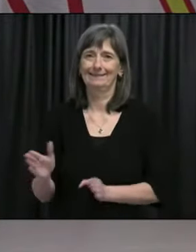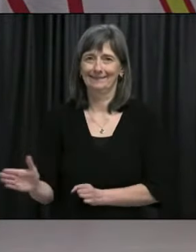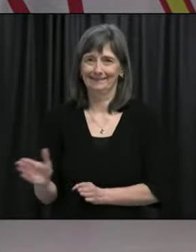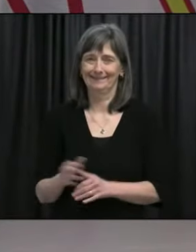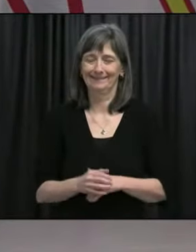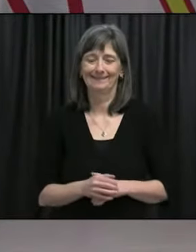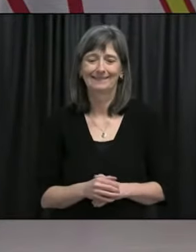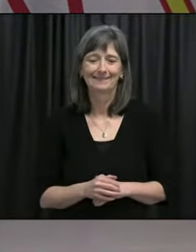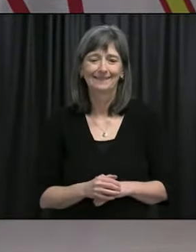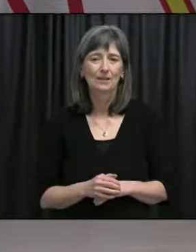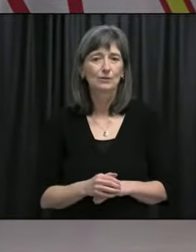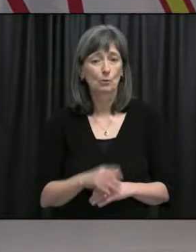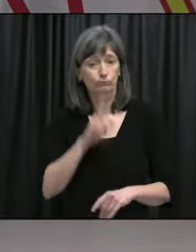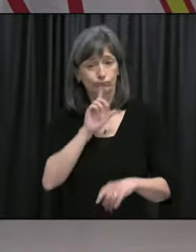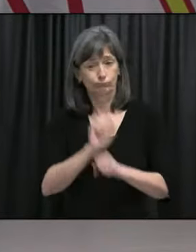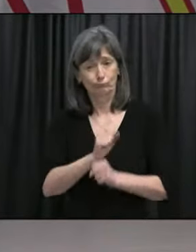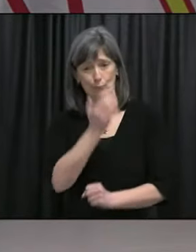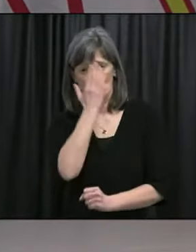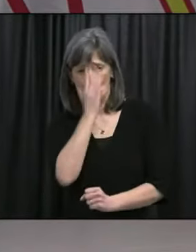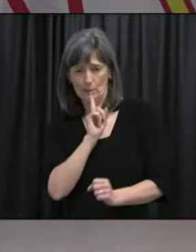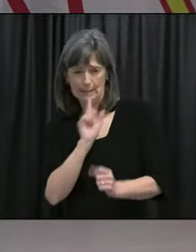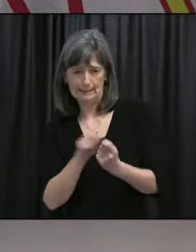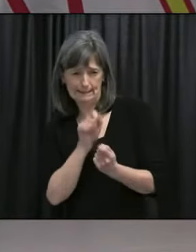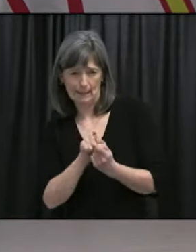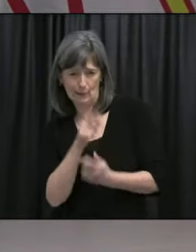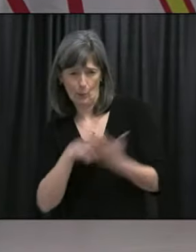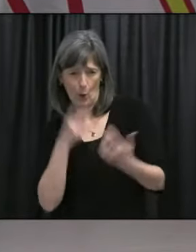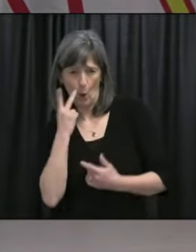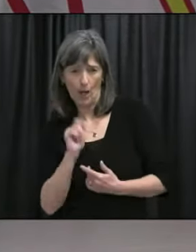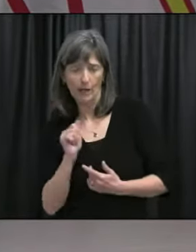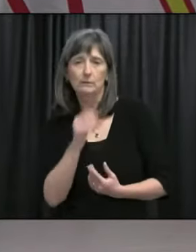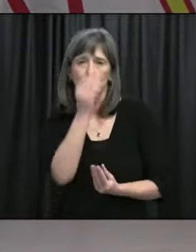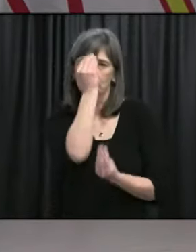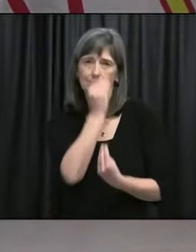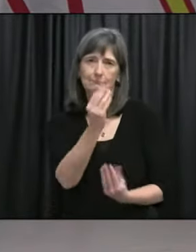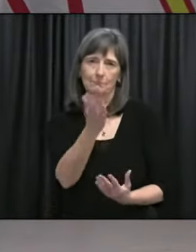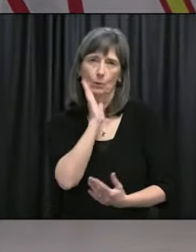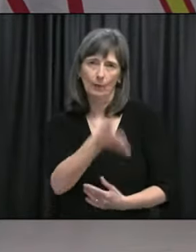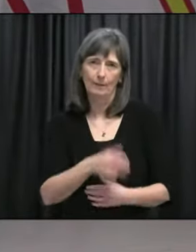are firm on how we're going to do that, then we'll be certainly letting people know.